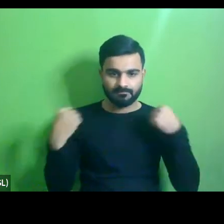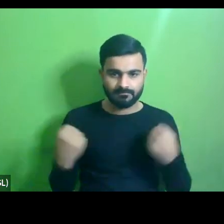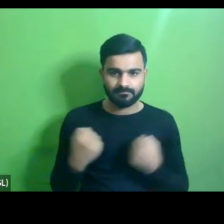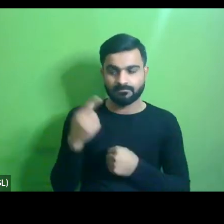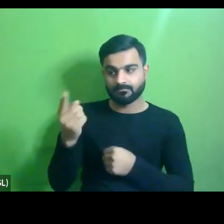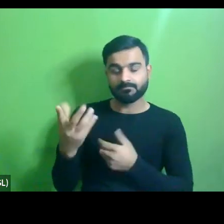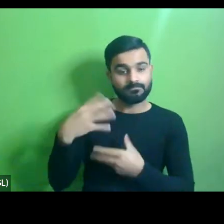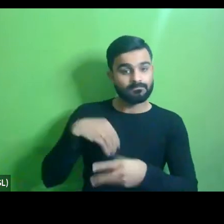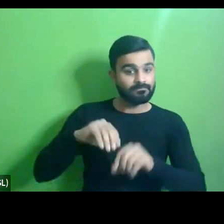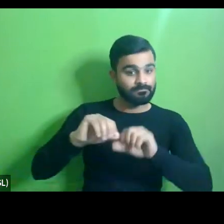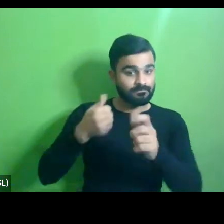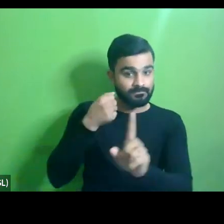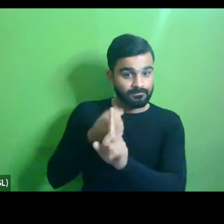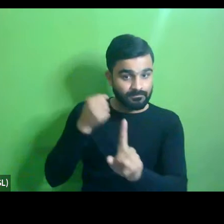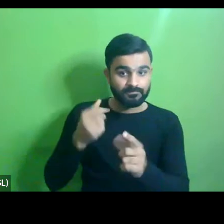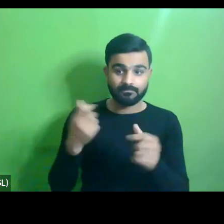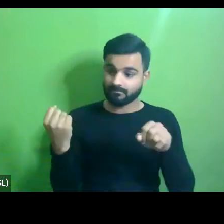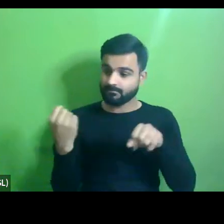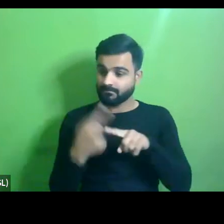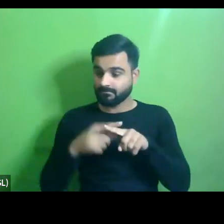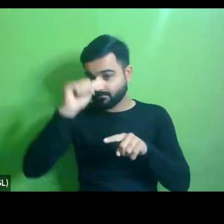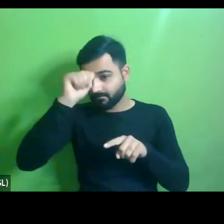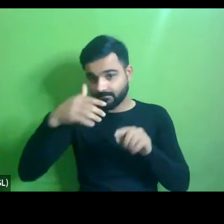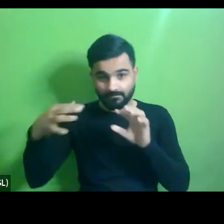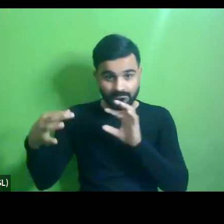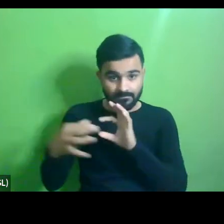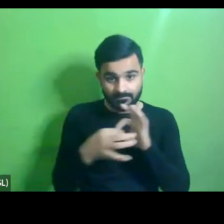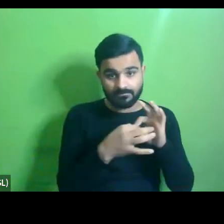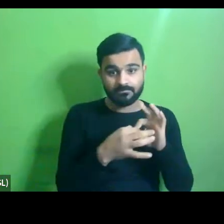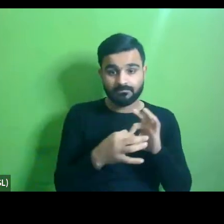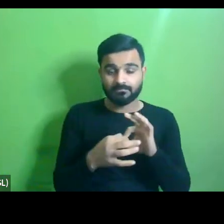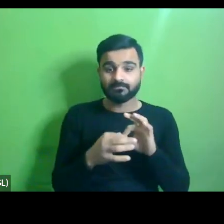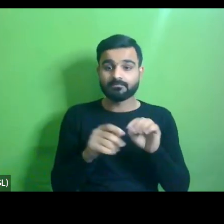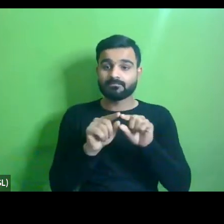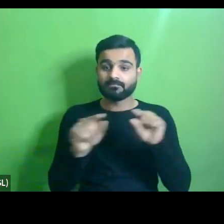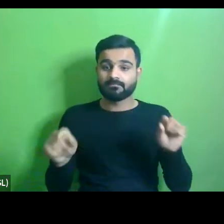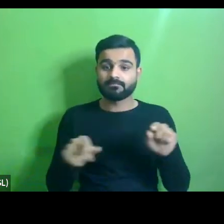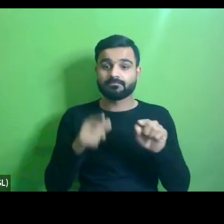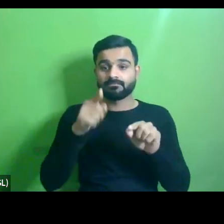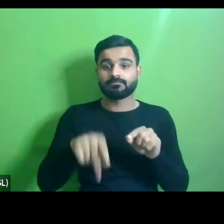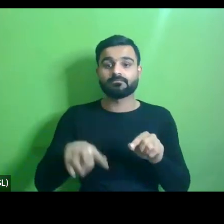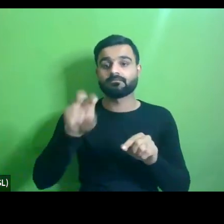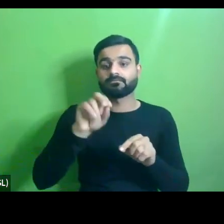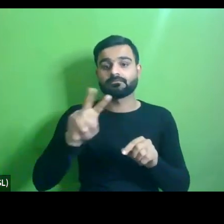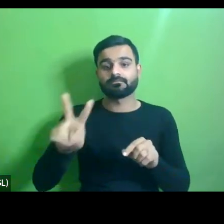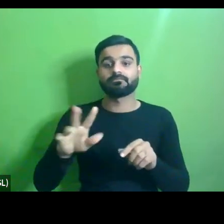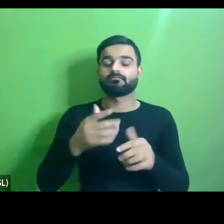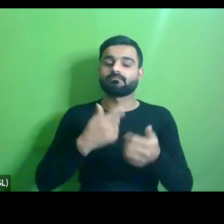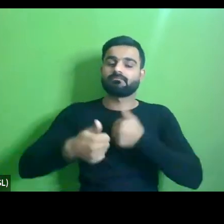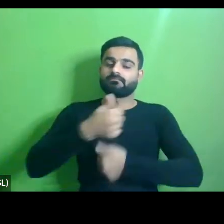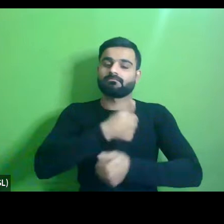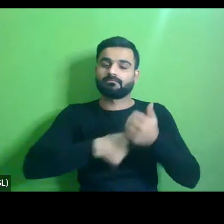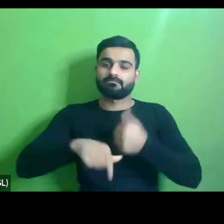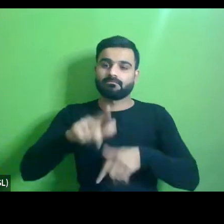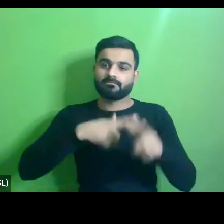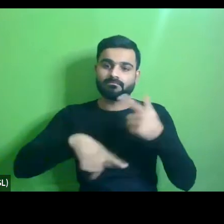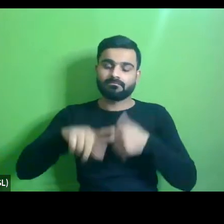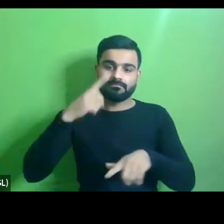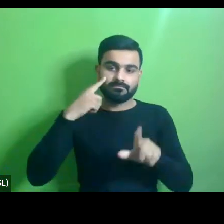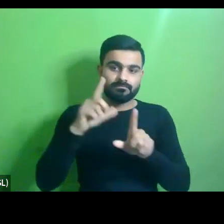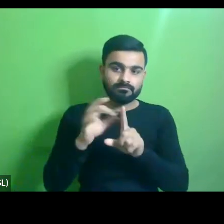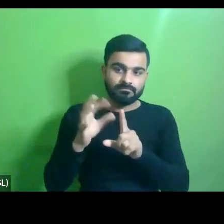been effective more suitable to the indian context so in line with the u20 priority area of championing local identity